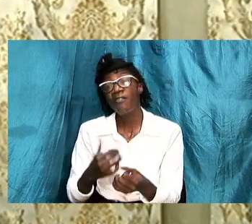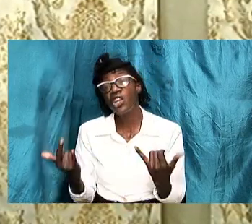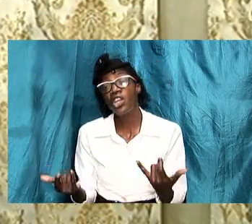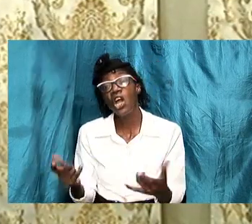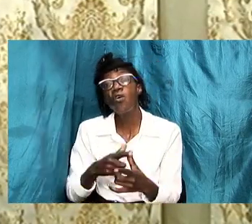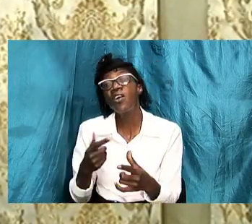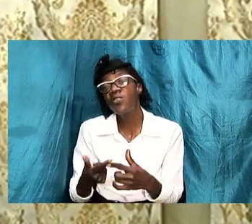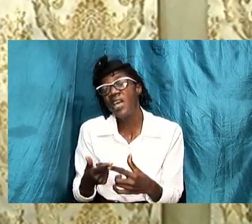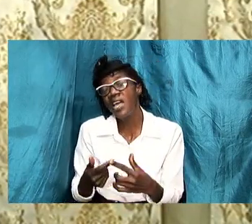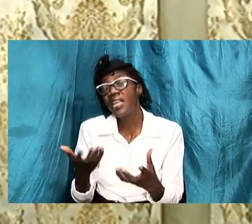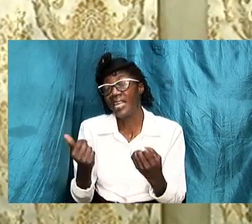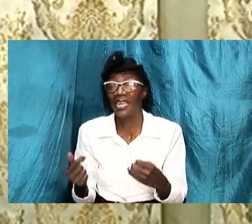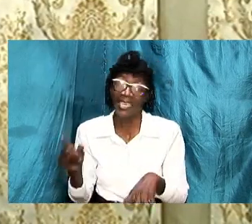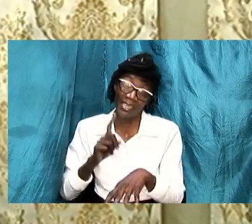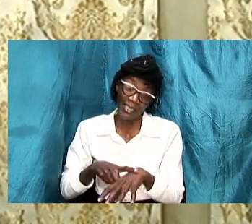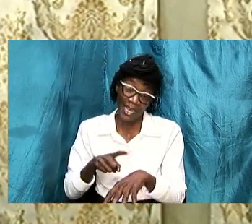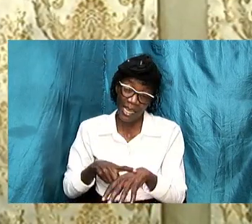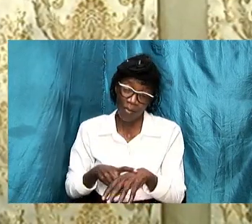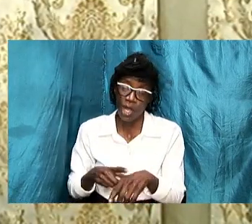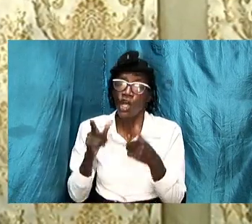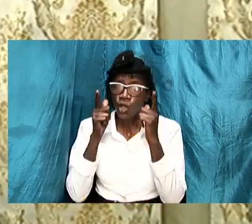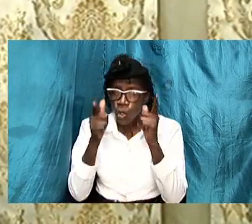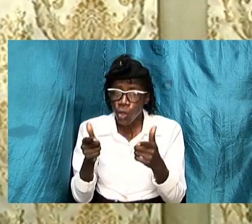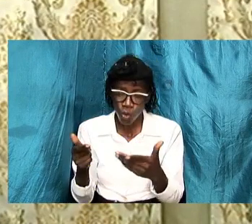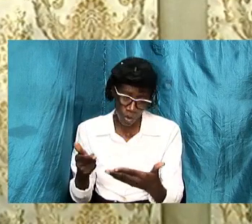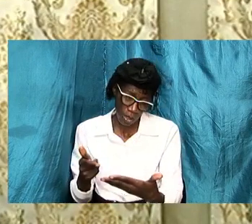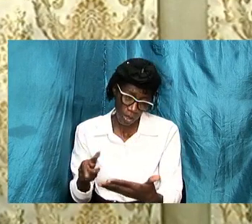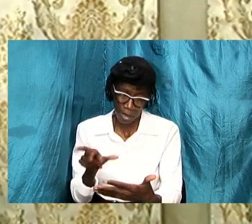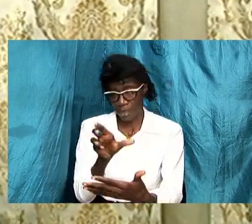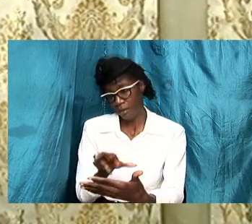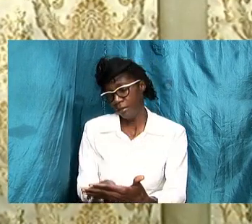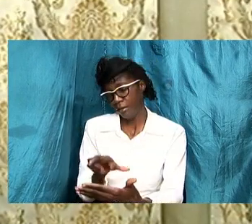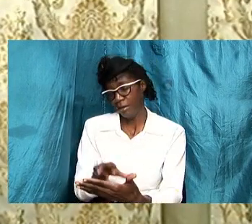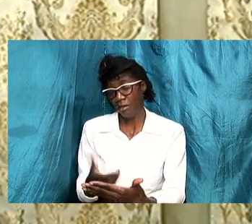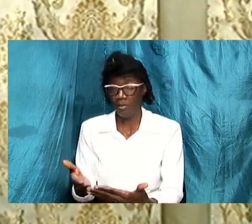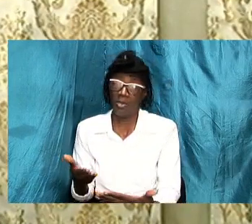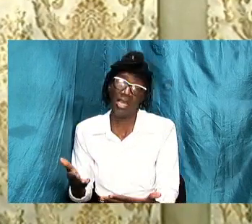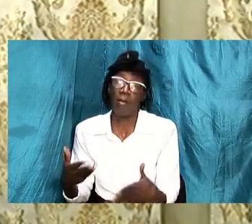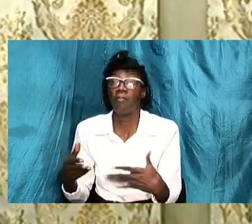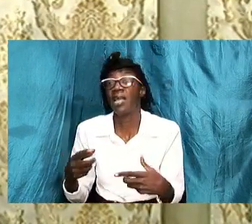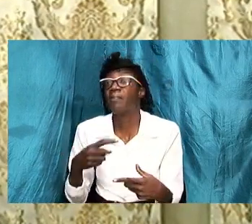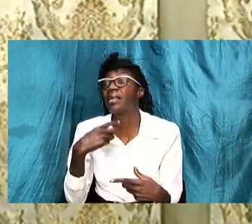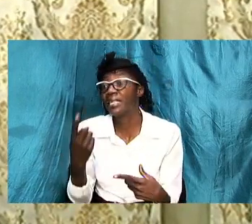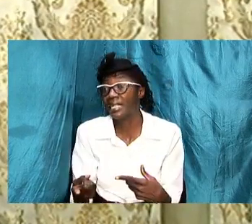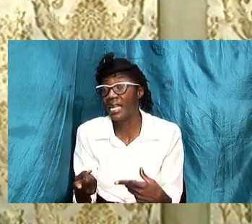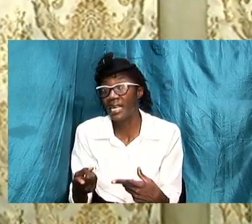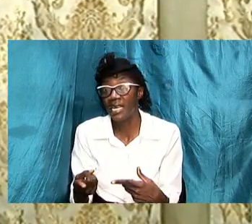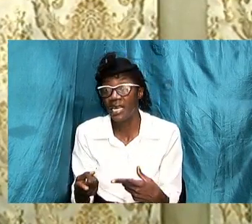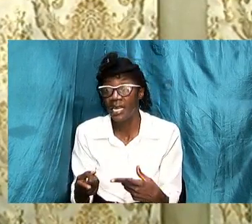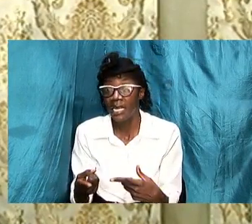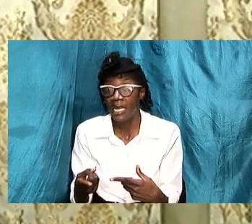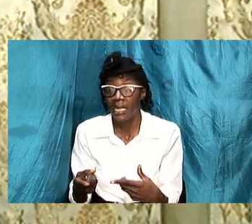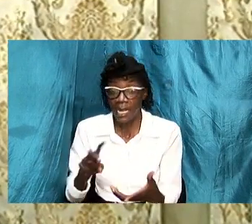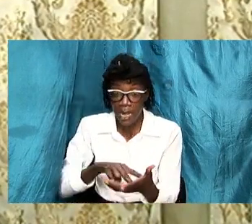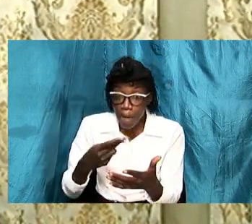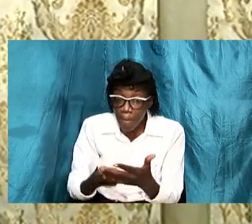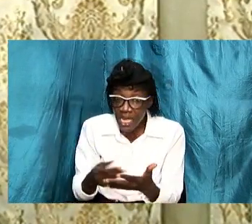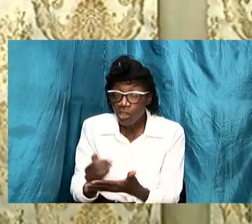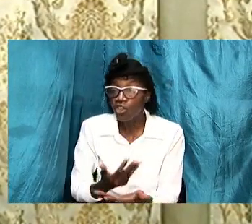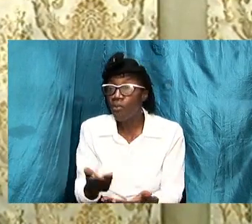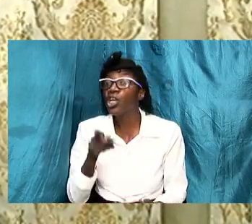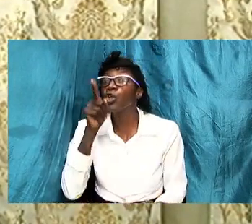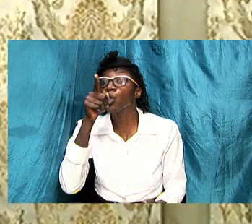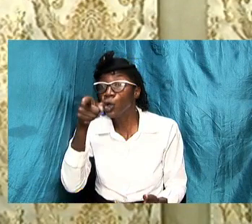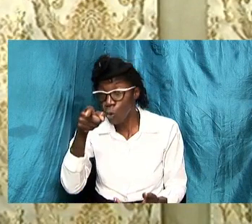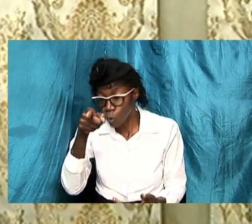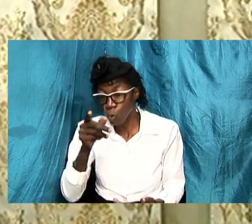gotten an opportunity to look back at something that might have been said that meant something to you in